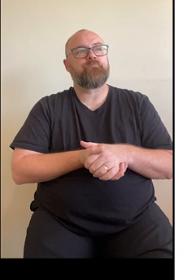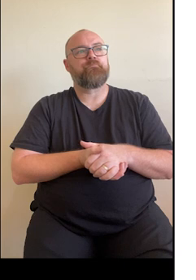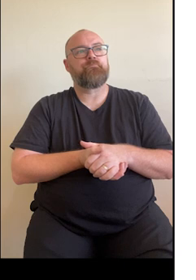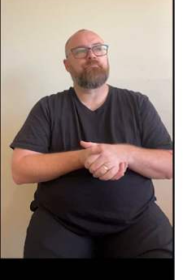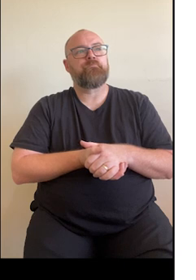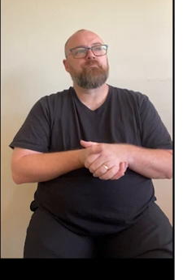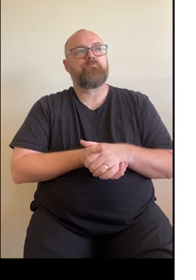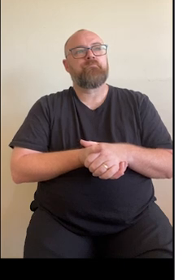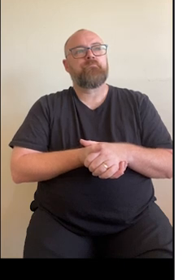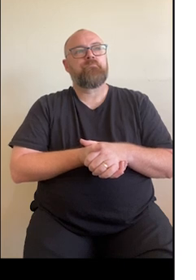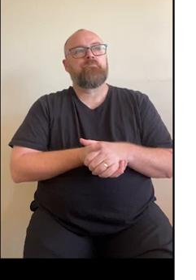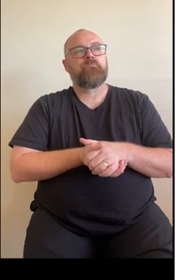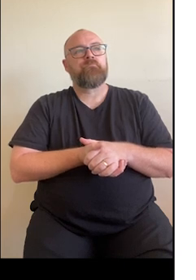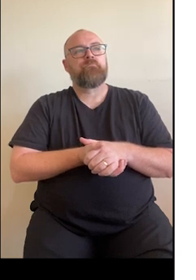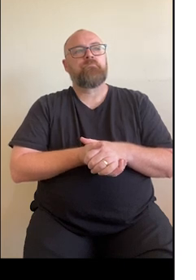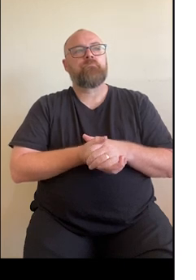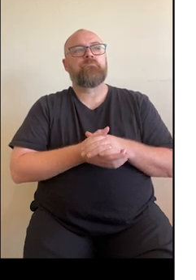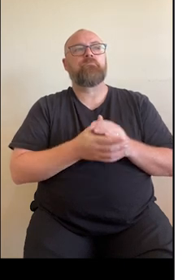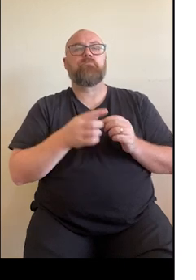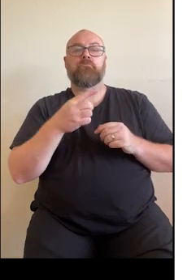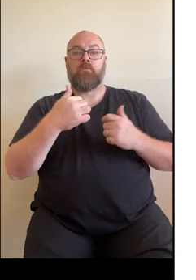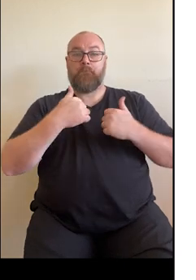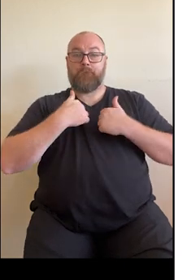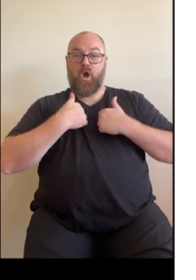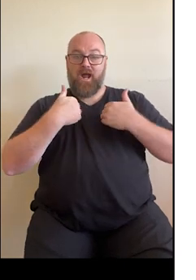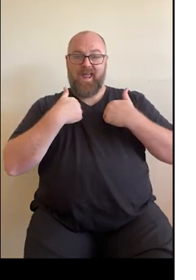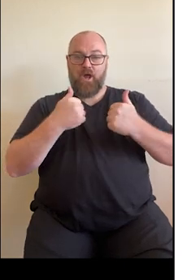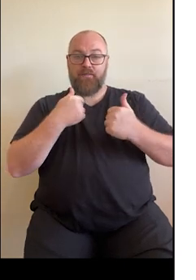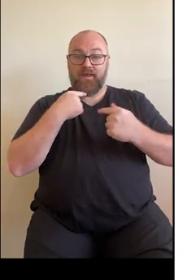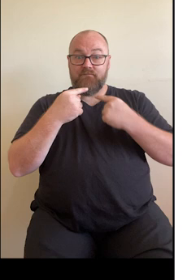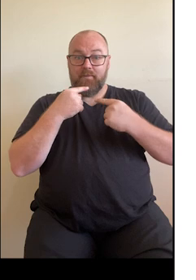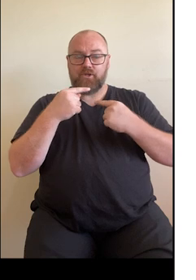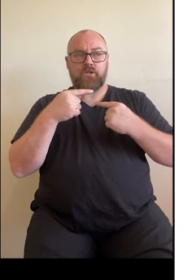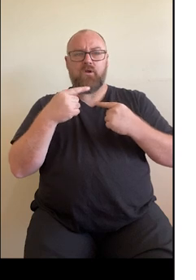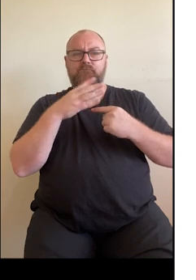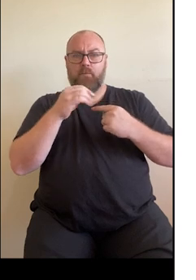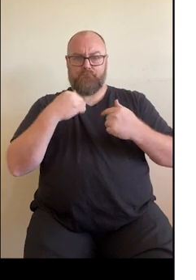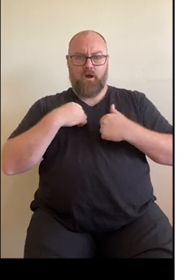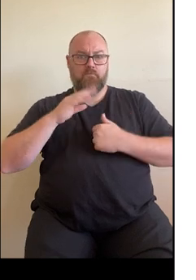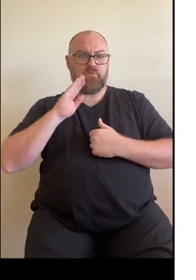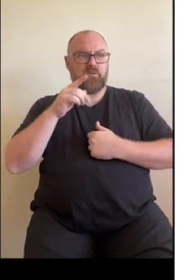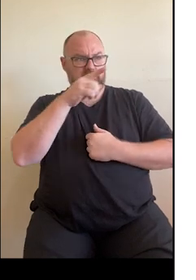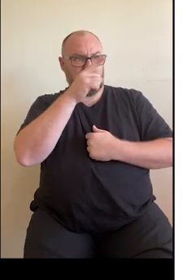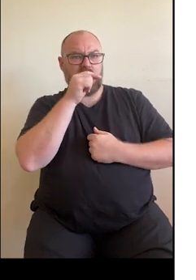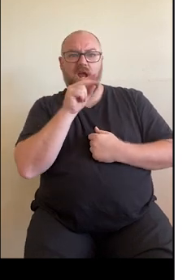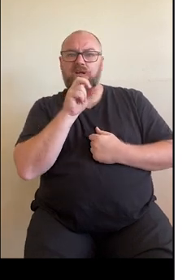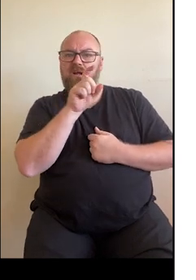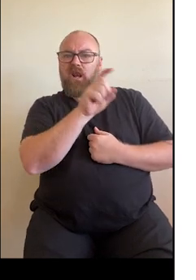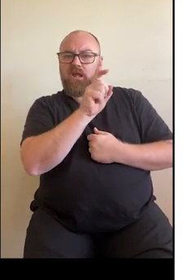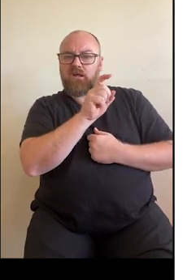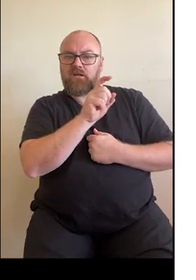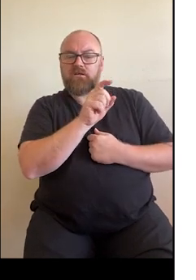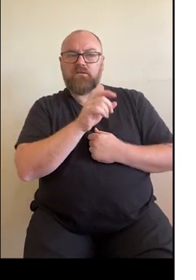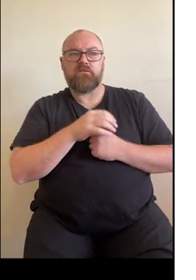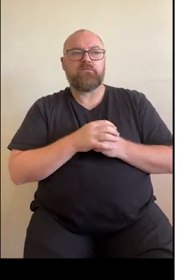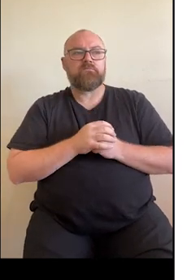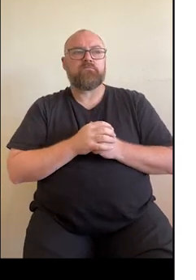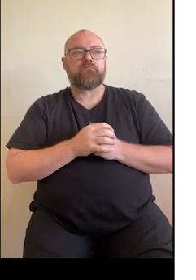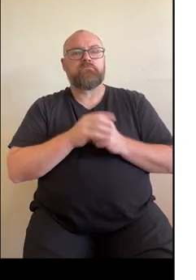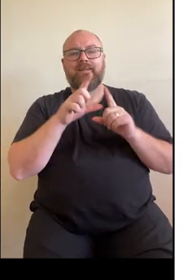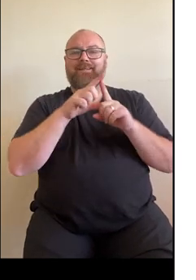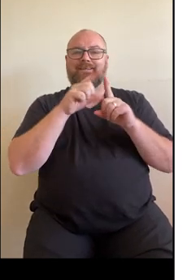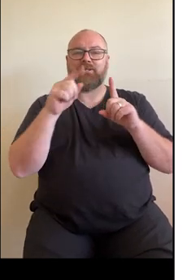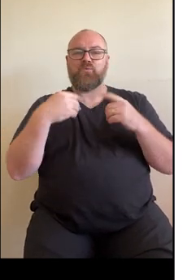The My Health Record information in this webinar can also be accessed in the agency's program, Digital Health Learning for Everyone.